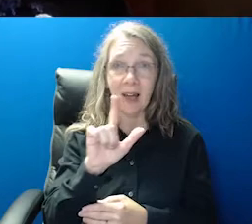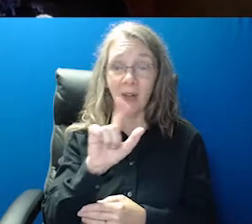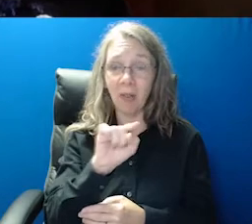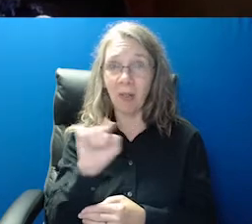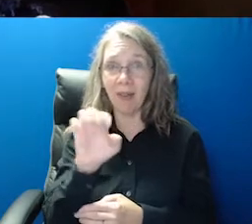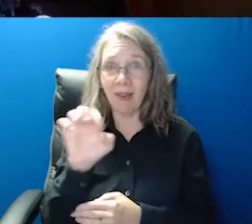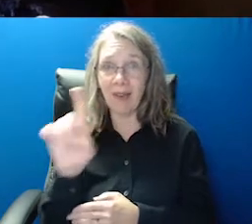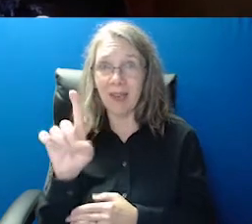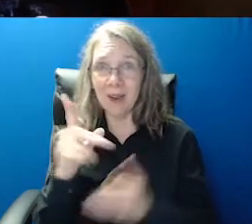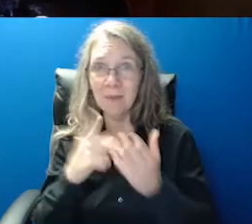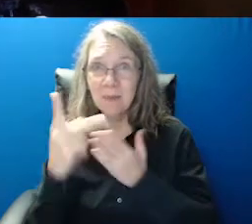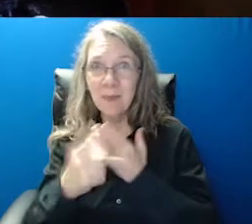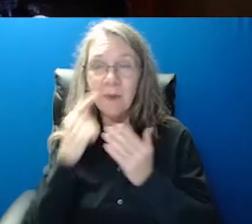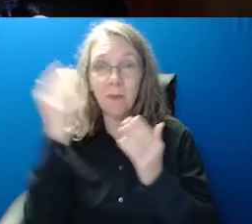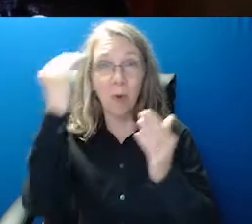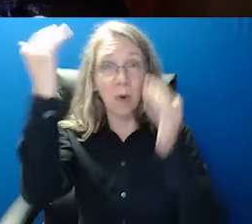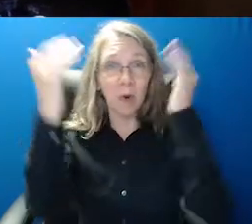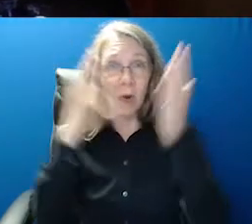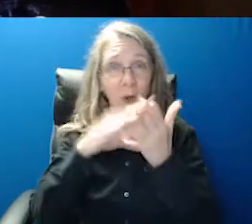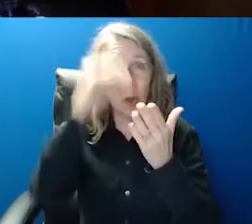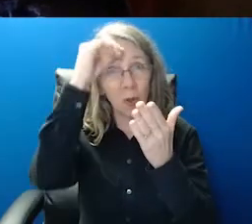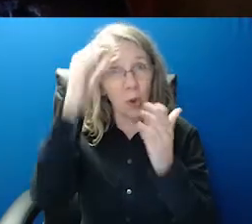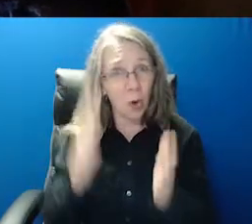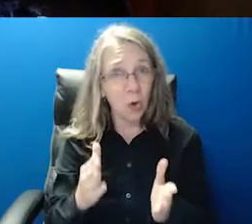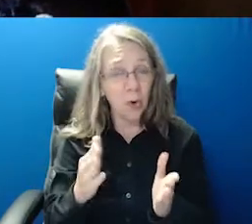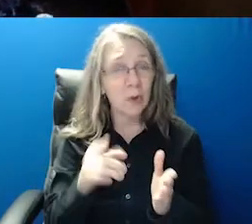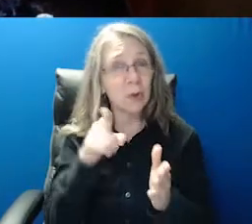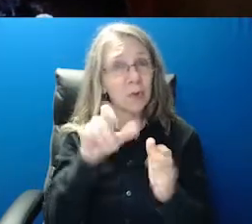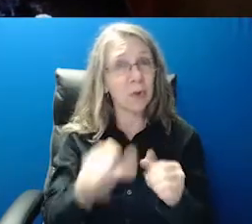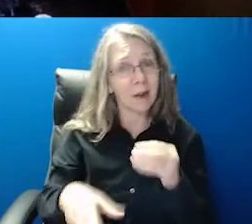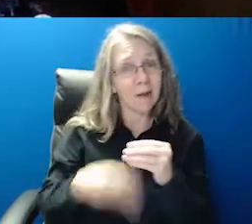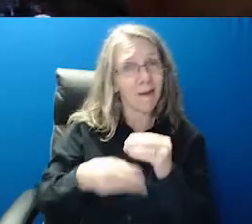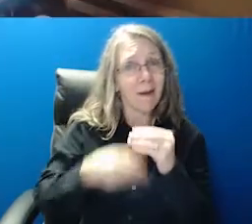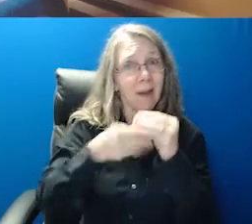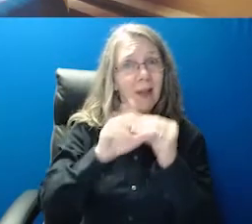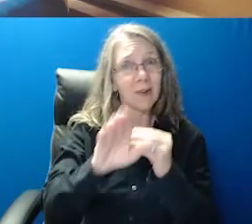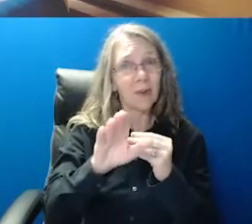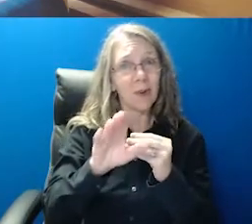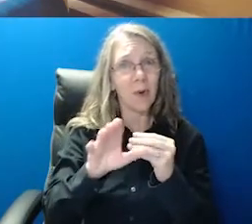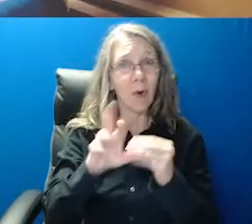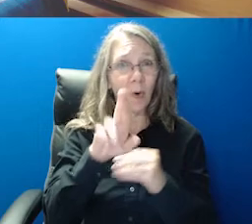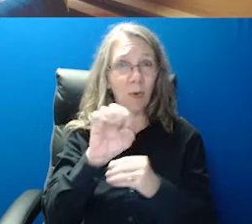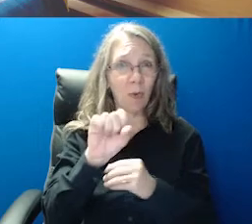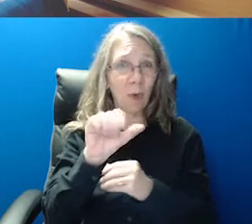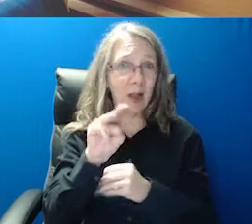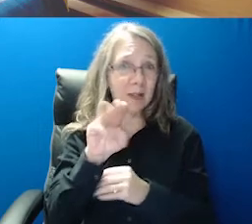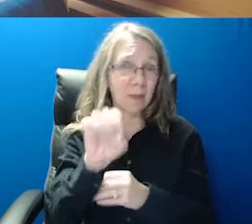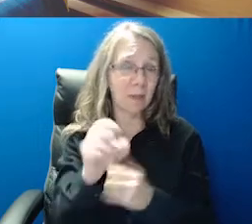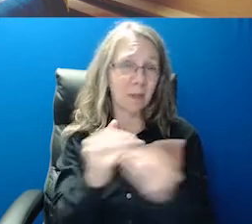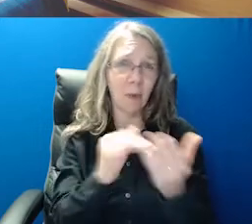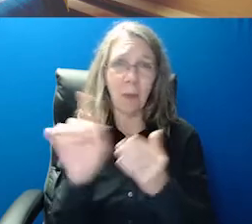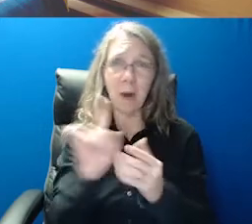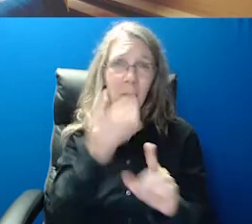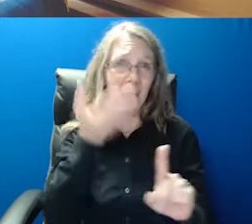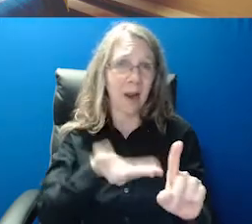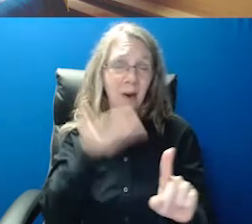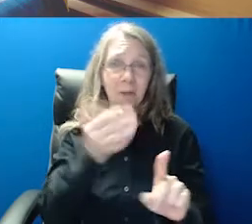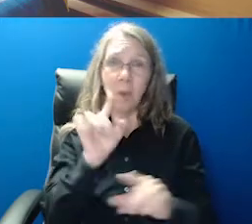adult learners, you can build on your resume no matter where you are. All you need is a cell phone or a tablet.